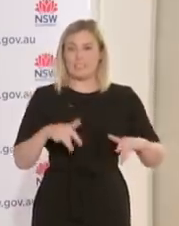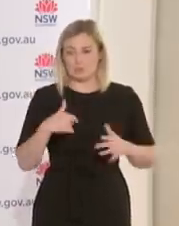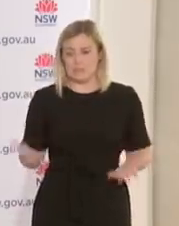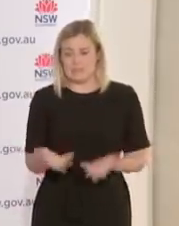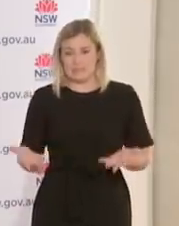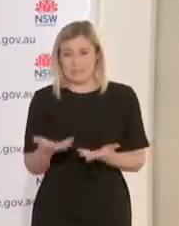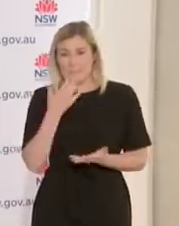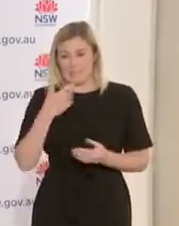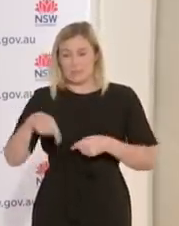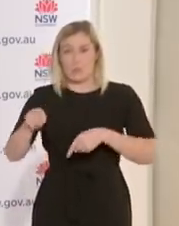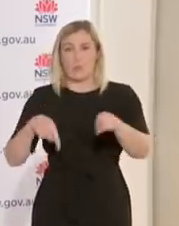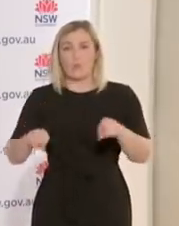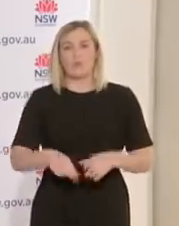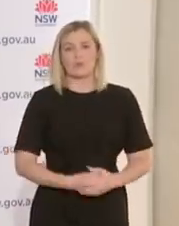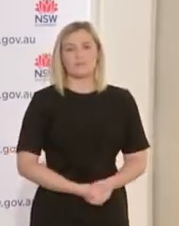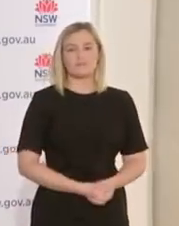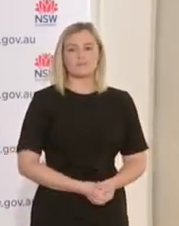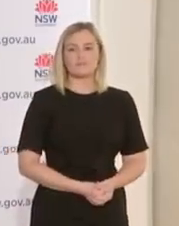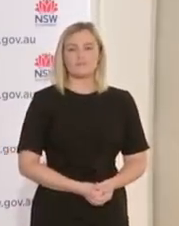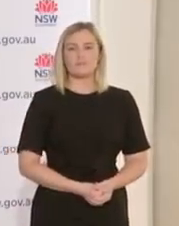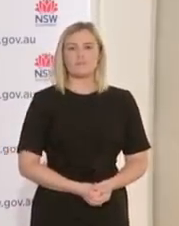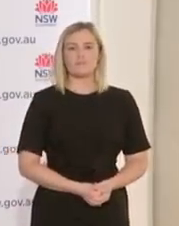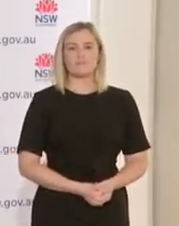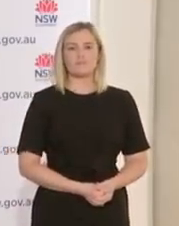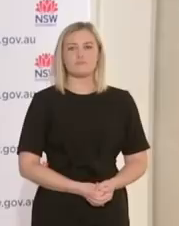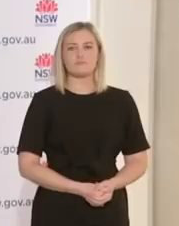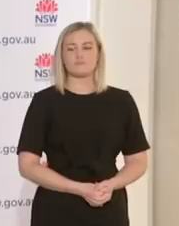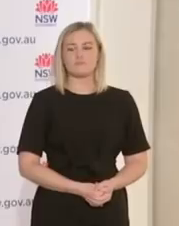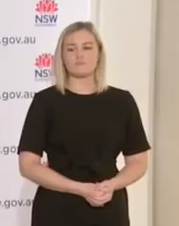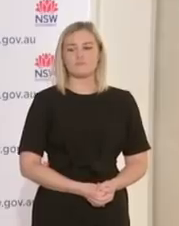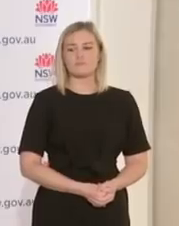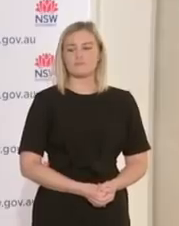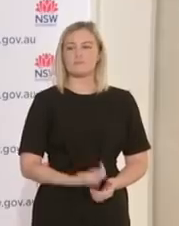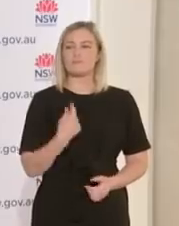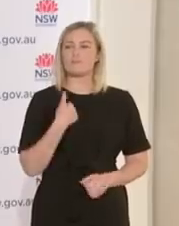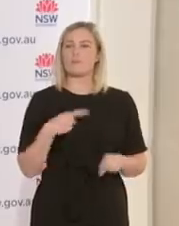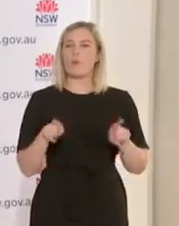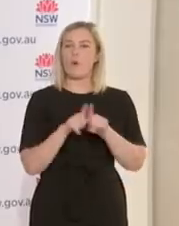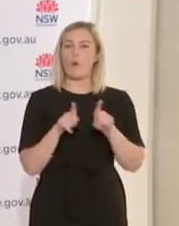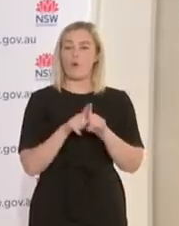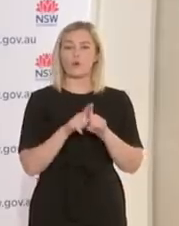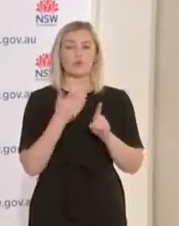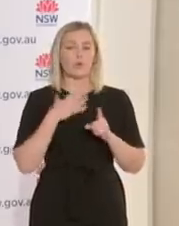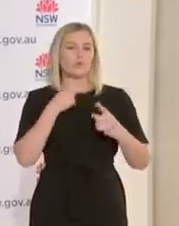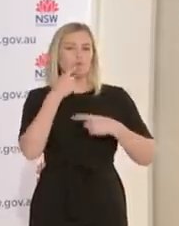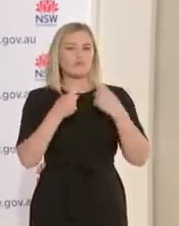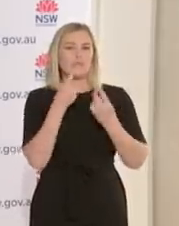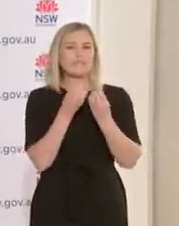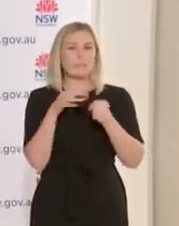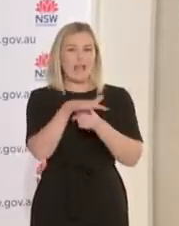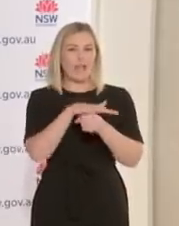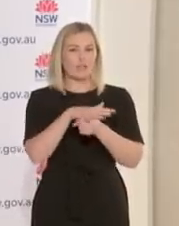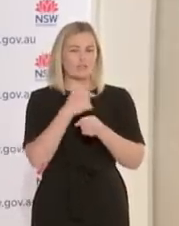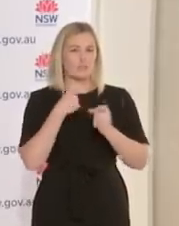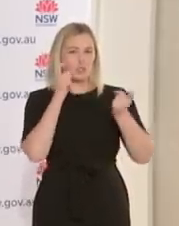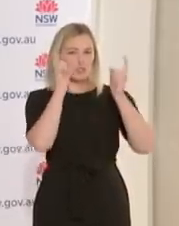aspiration. Thank you. I would also just like to highlight some suburbs of concern. Whilst